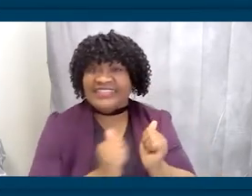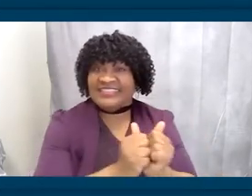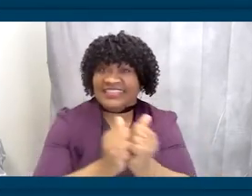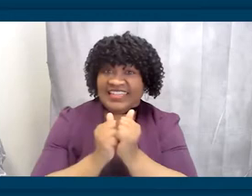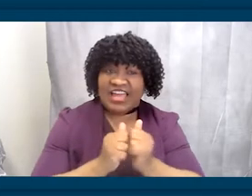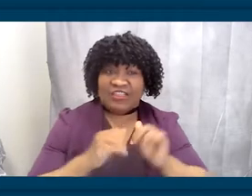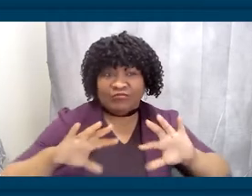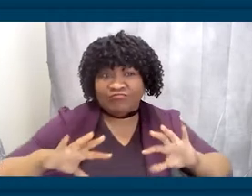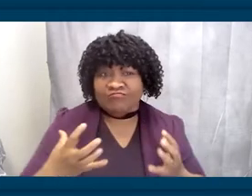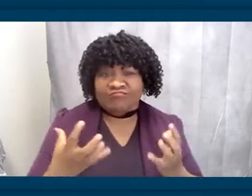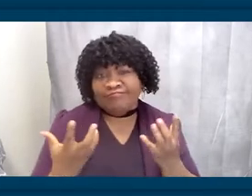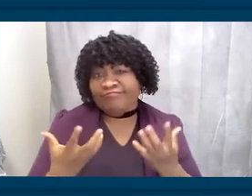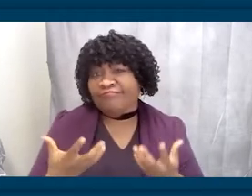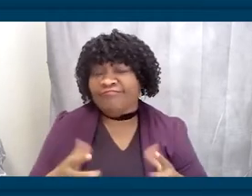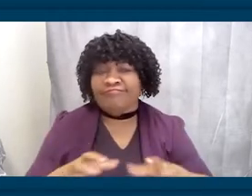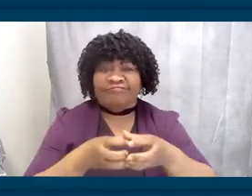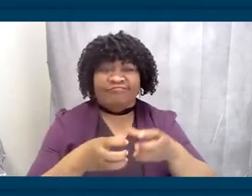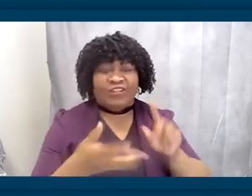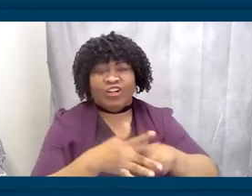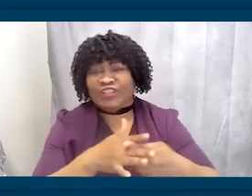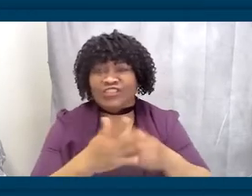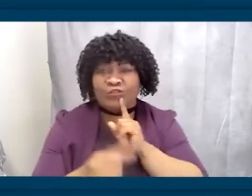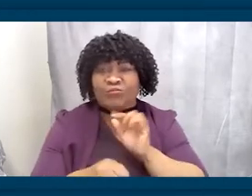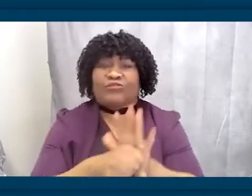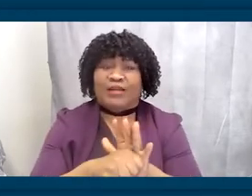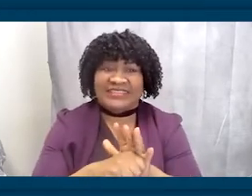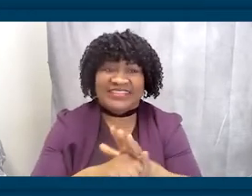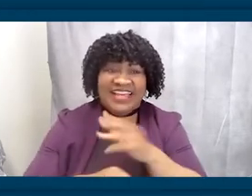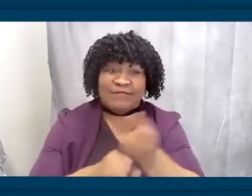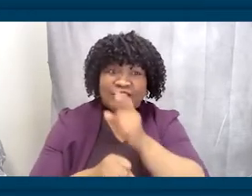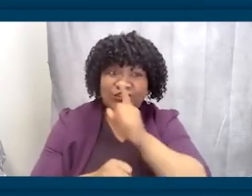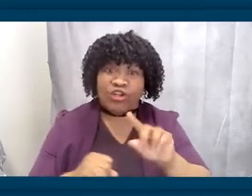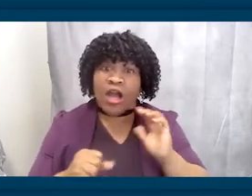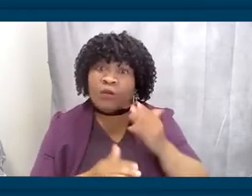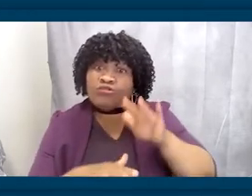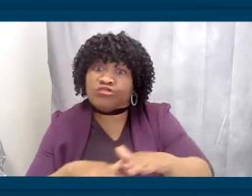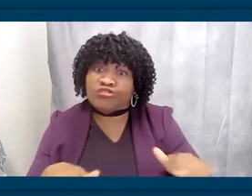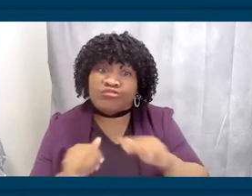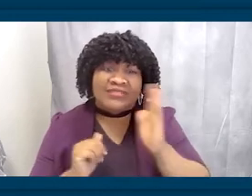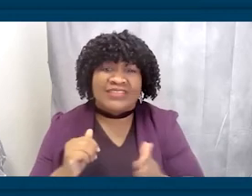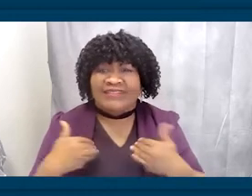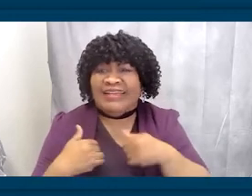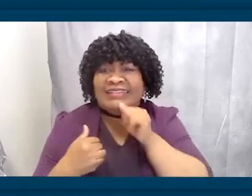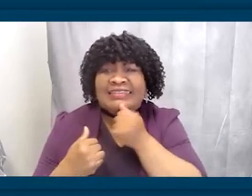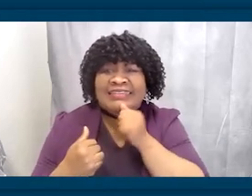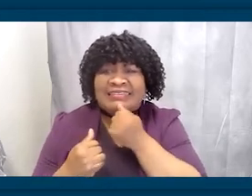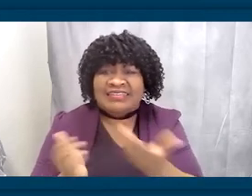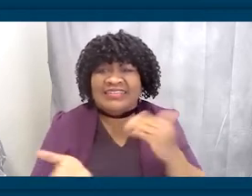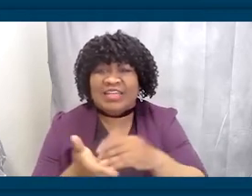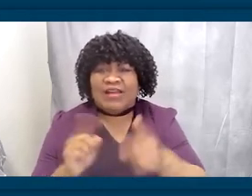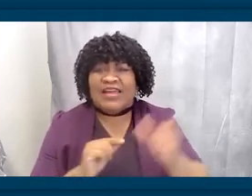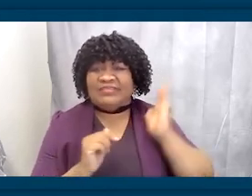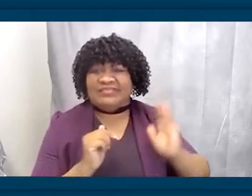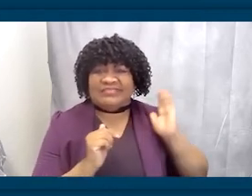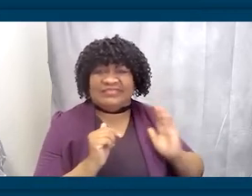never bear the burdens of the past. It's an honor to be in this work with each and every one of you. I hope this